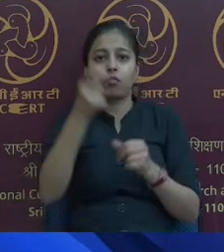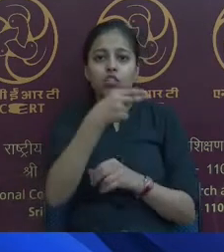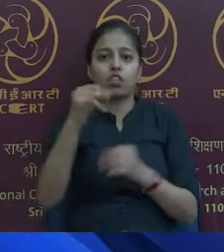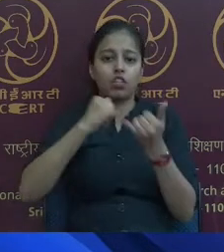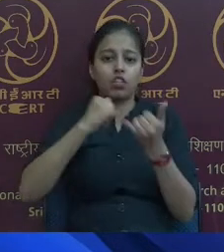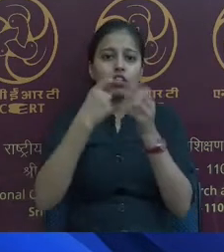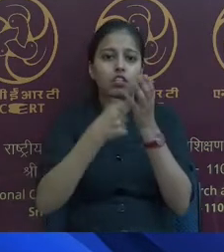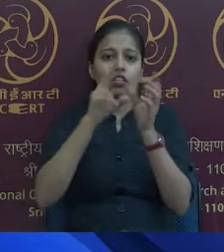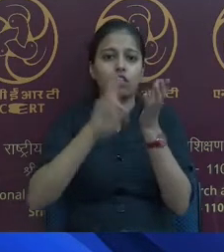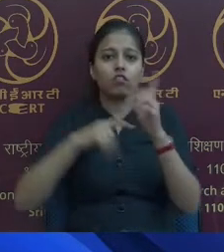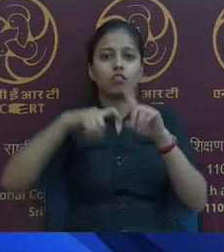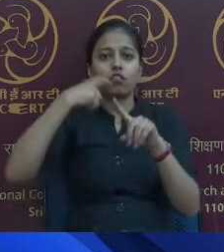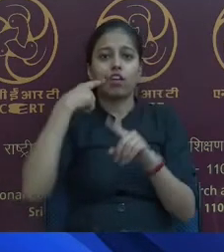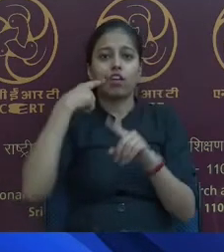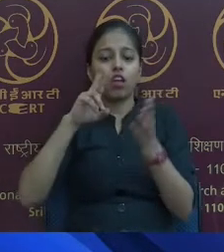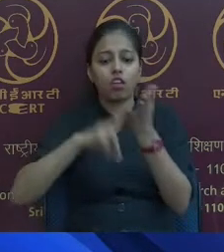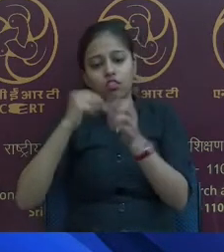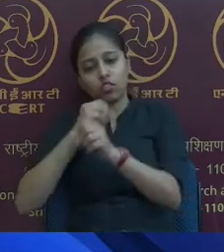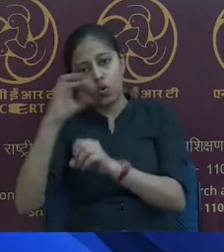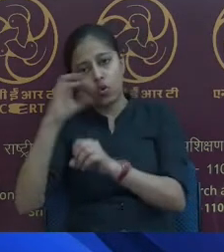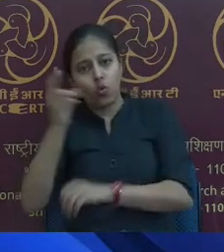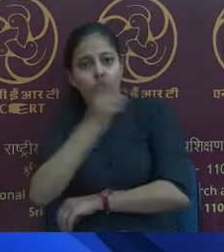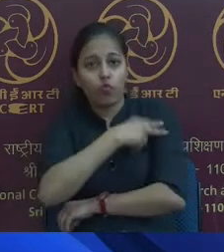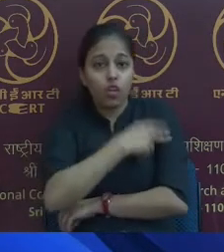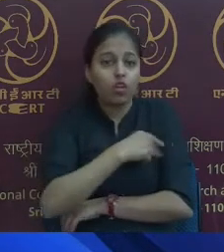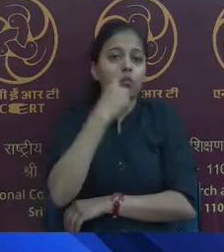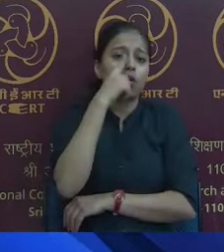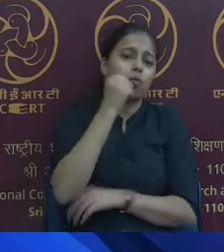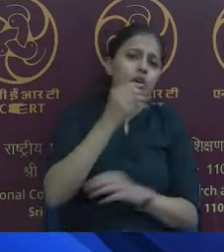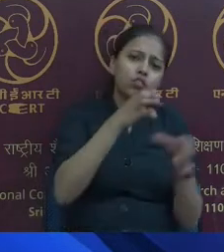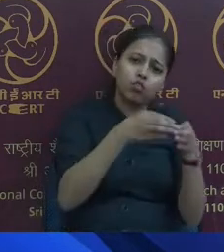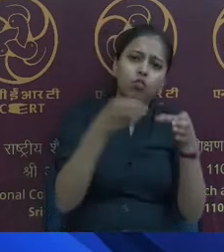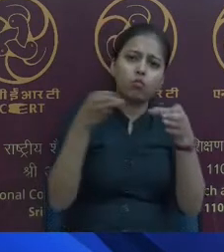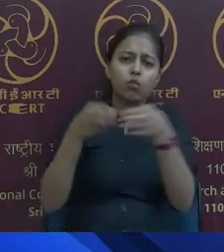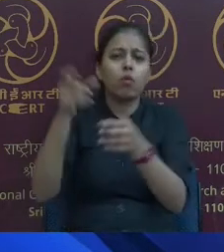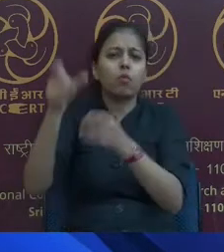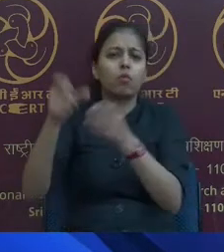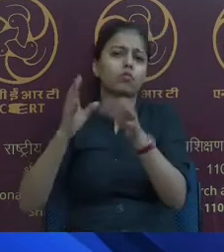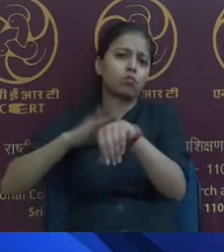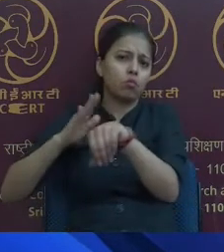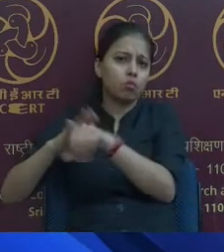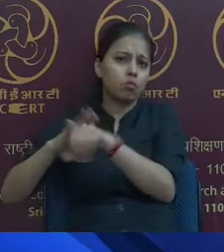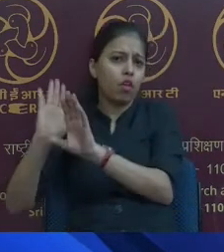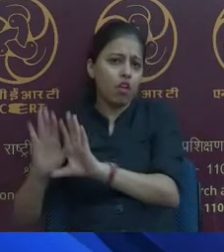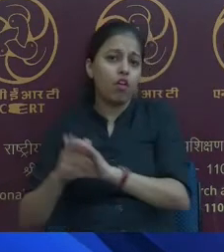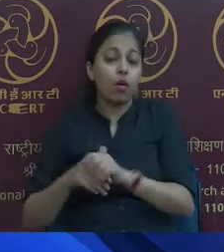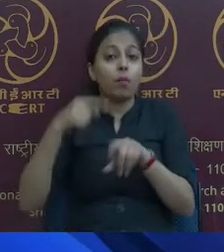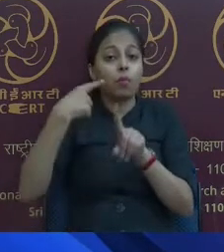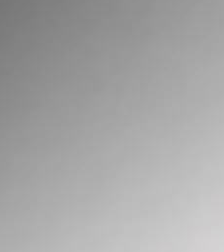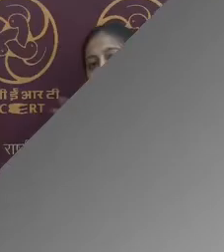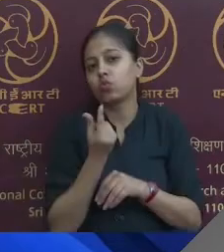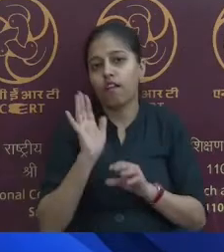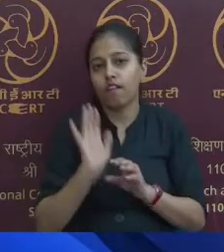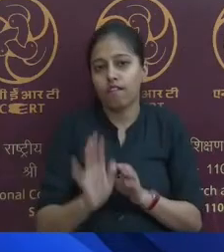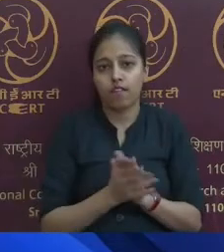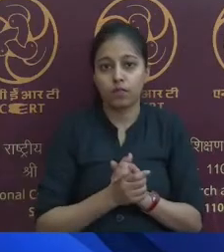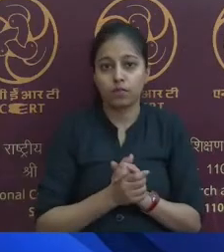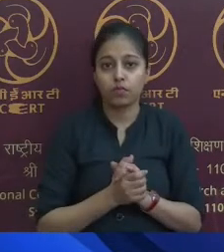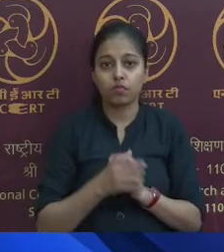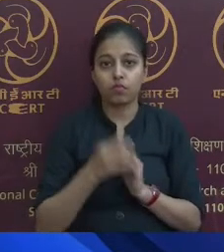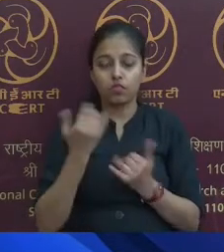volunteers, parents, community members, officials of this ministry. And I am pretty sure